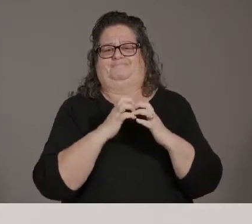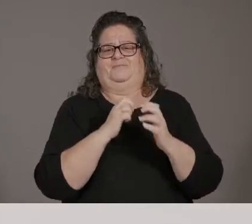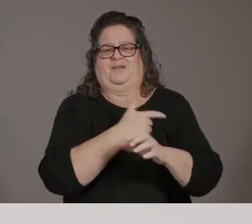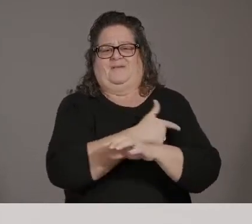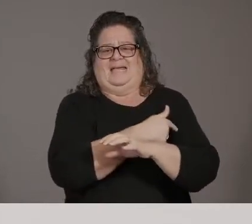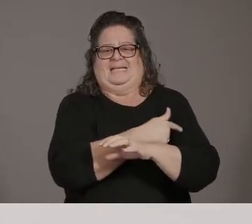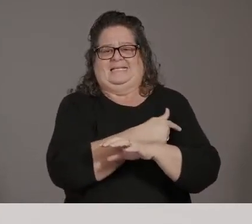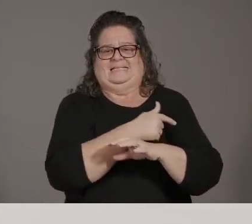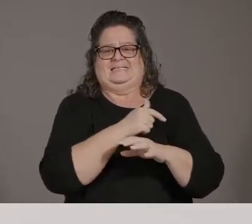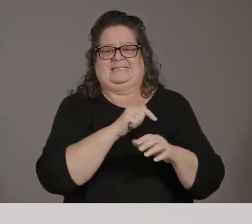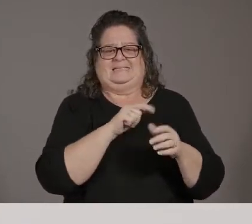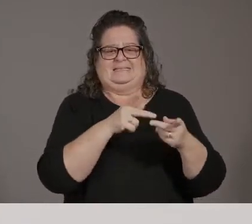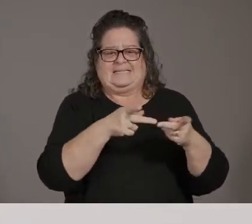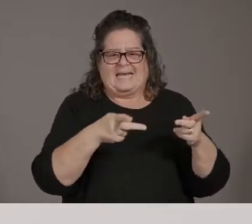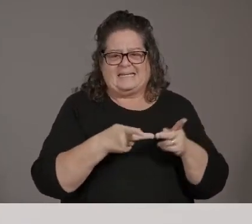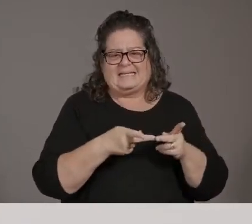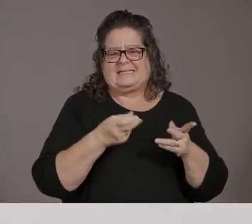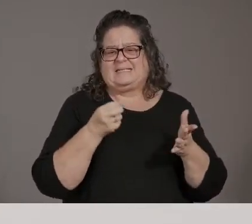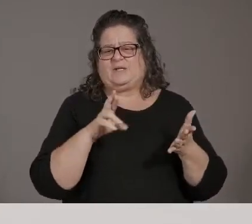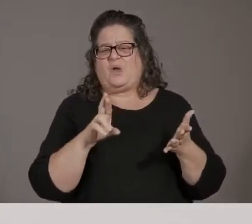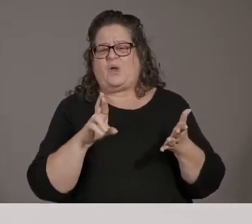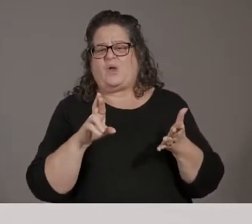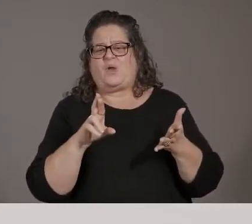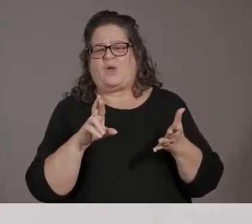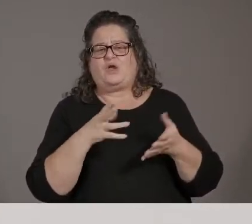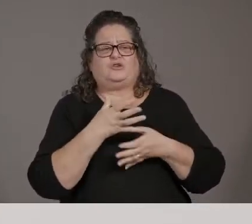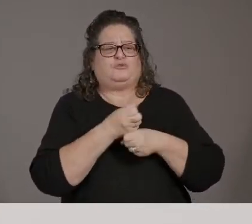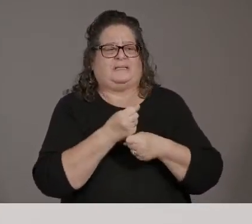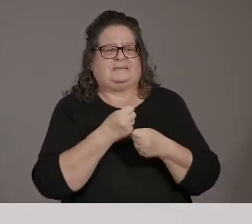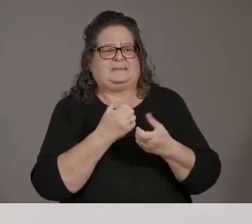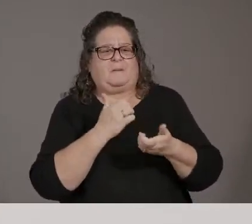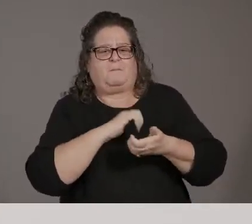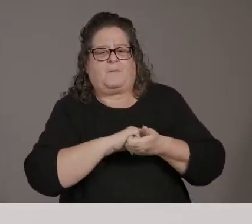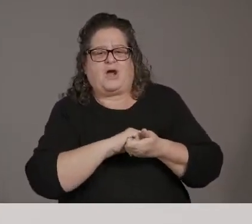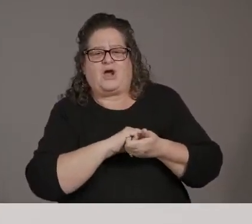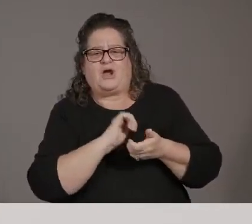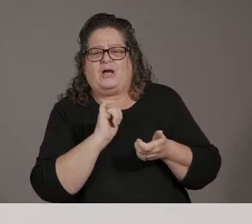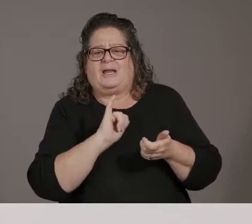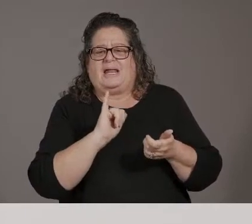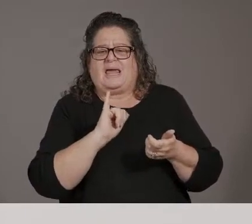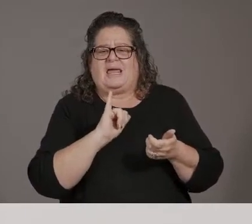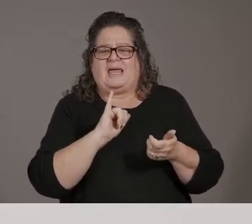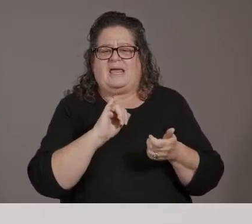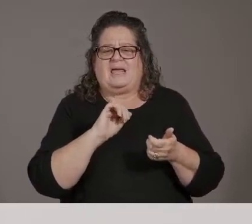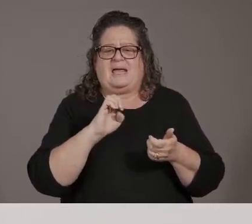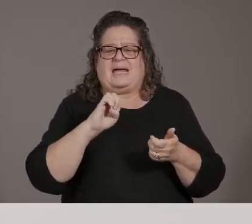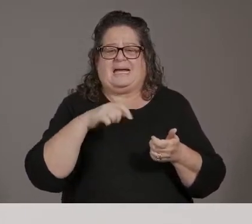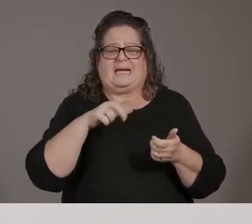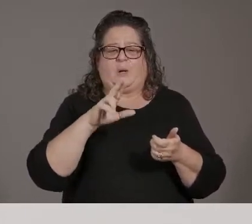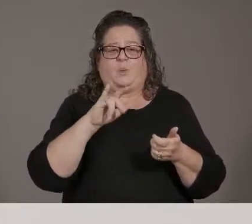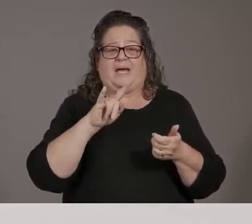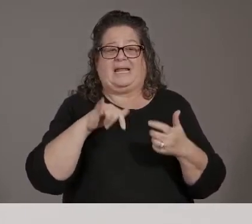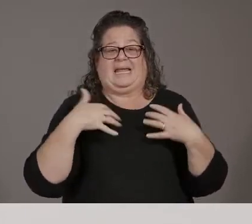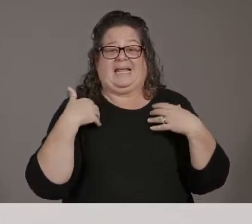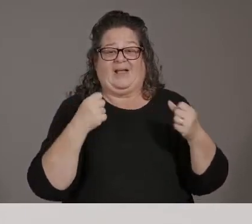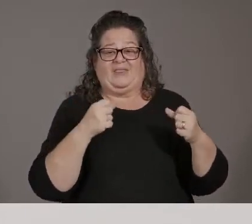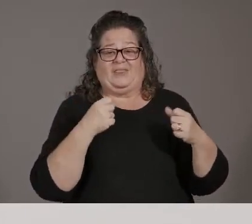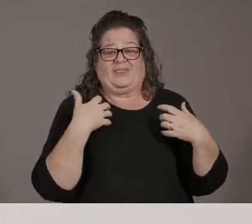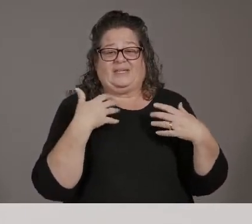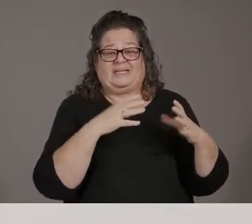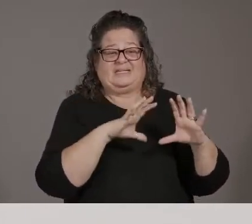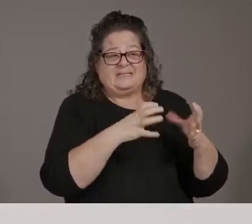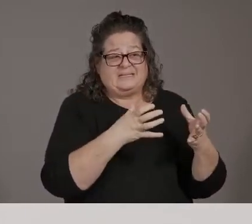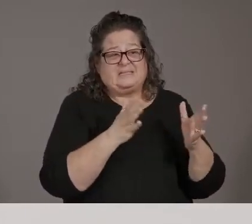sites with trusted partners like Equality Health and Arizona, um, so that they are more local in the